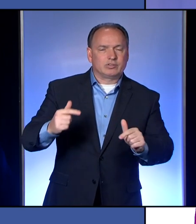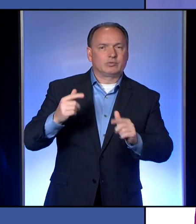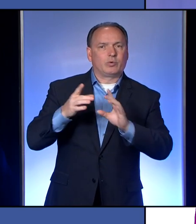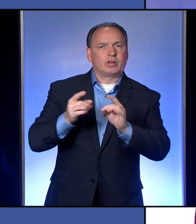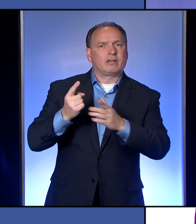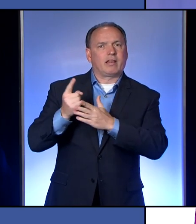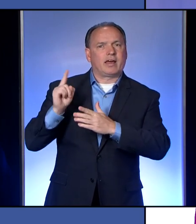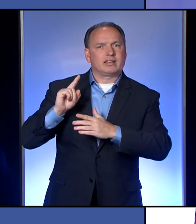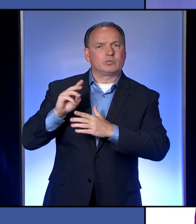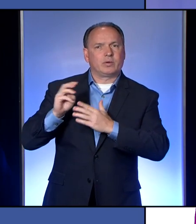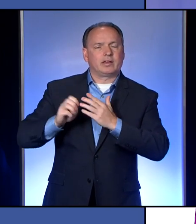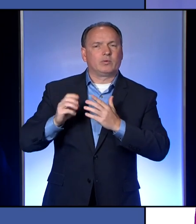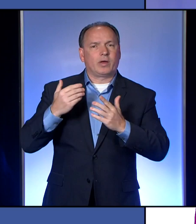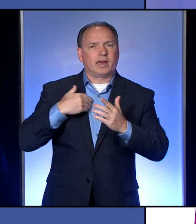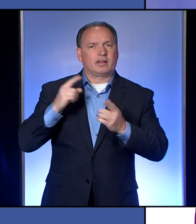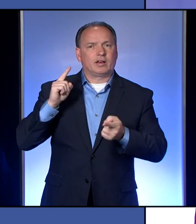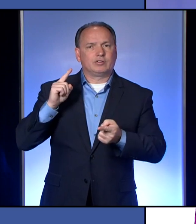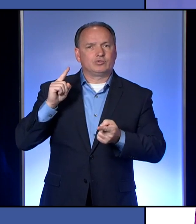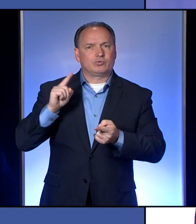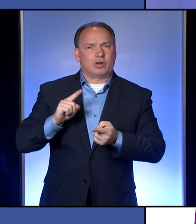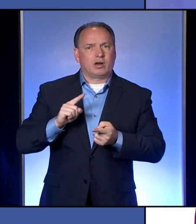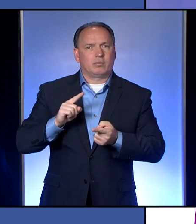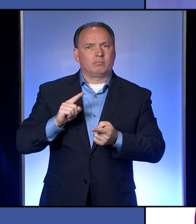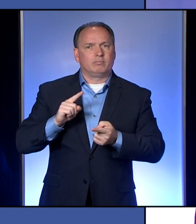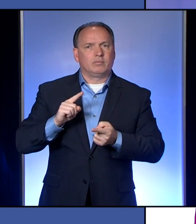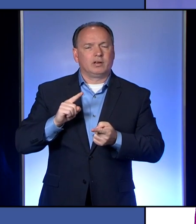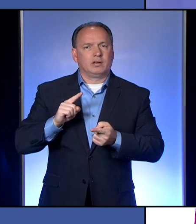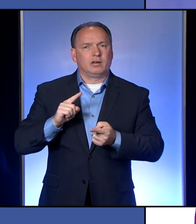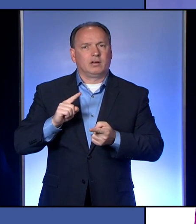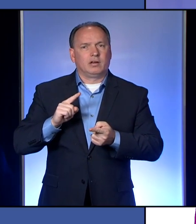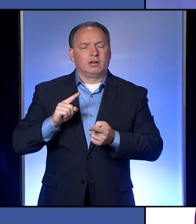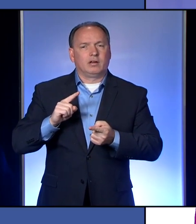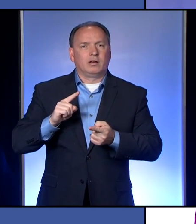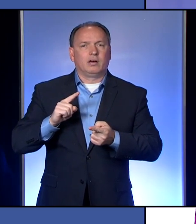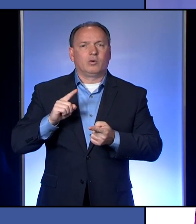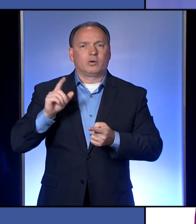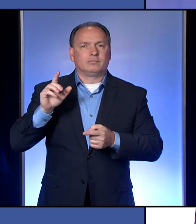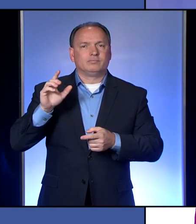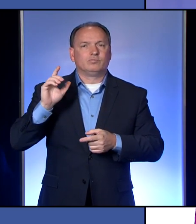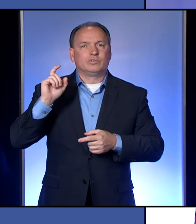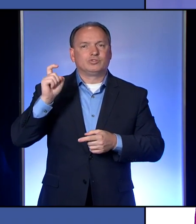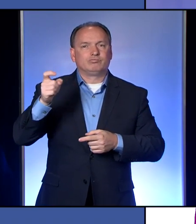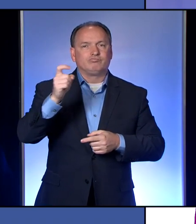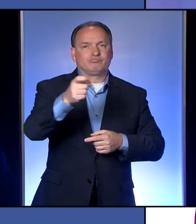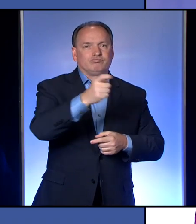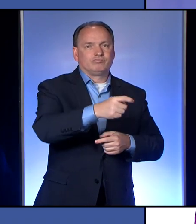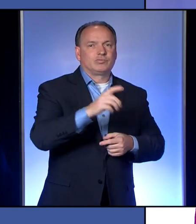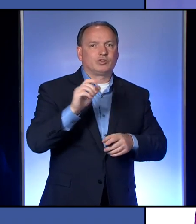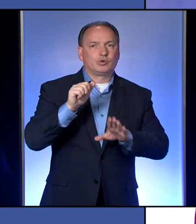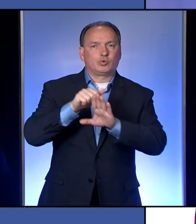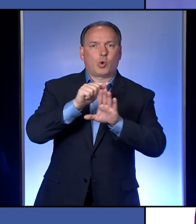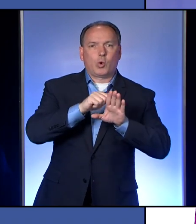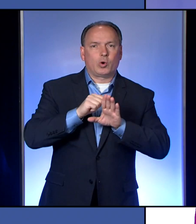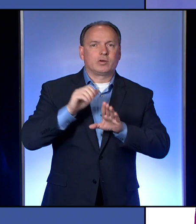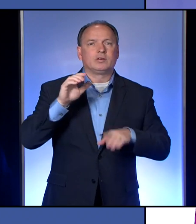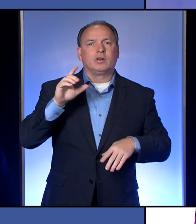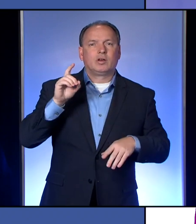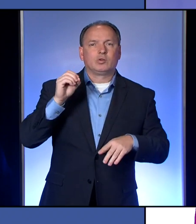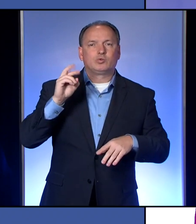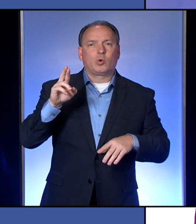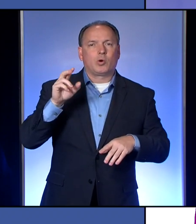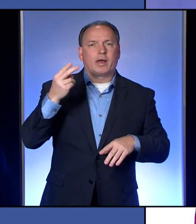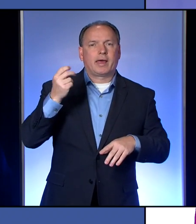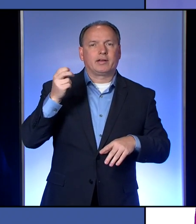weekend, there was a drop of, uh, the door hangers and some other information to some of these neighborhoods,